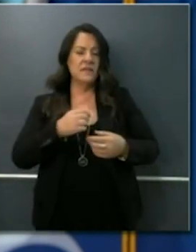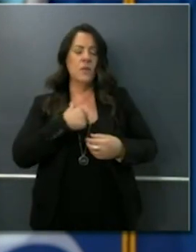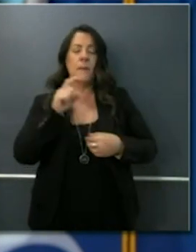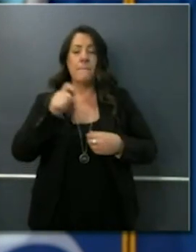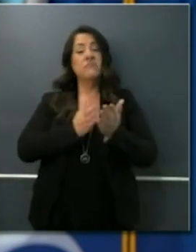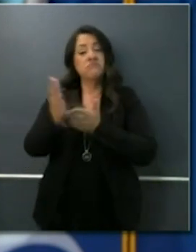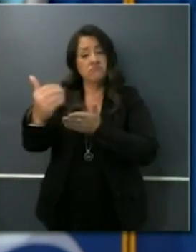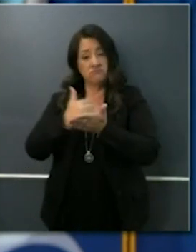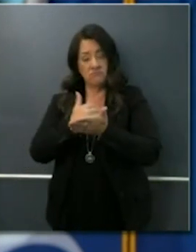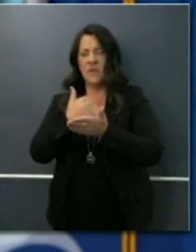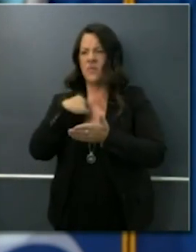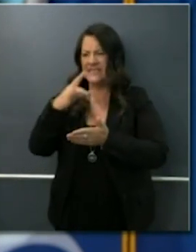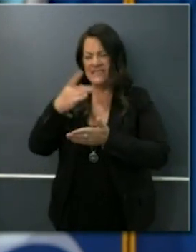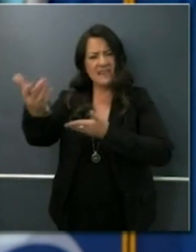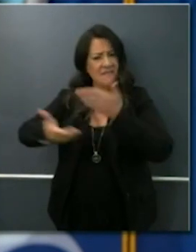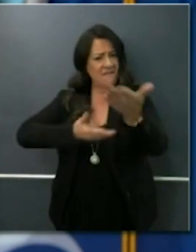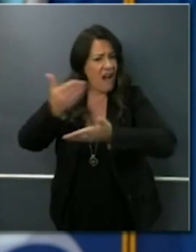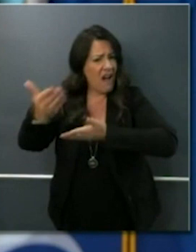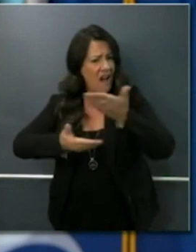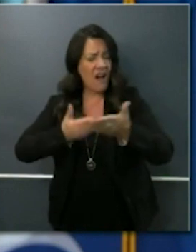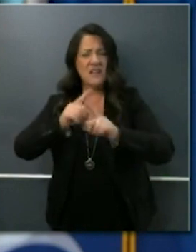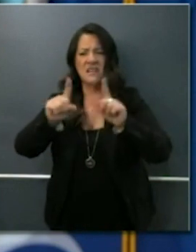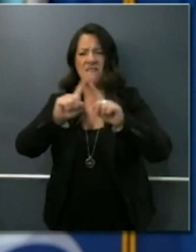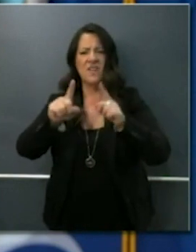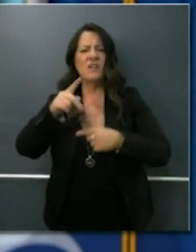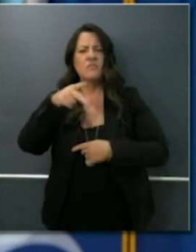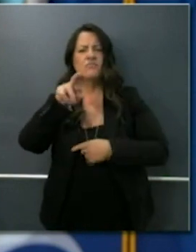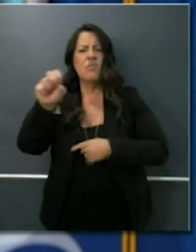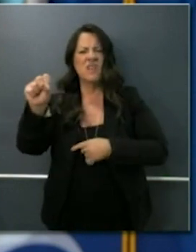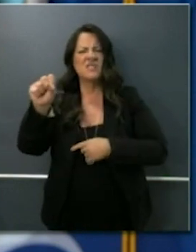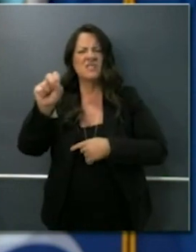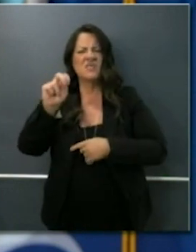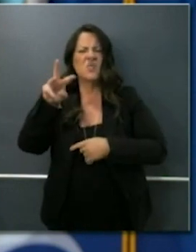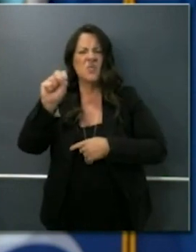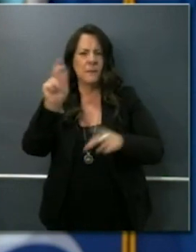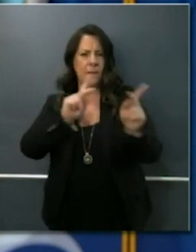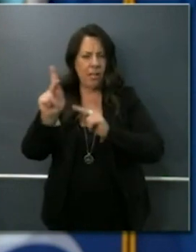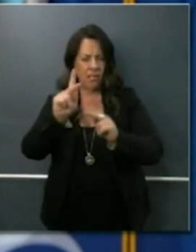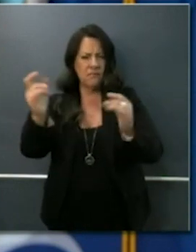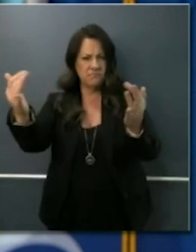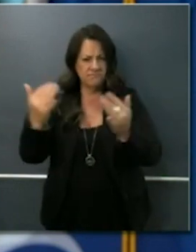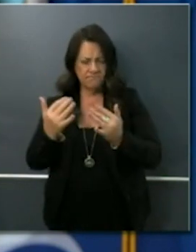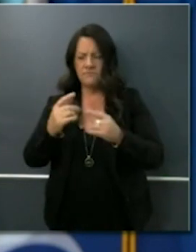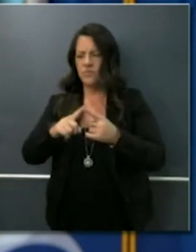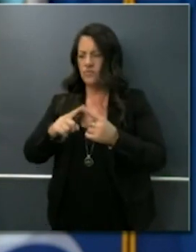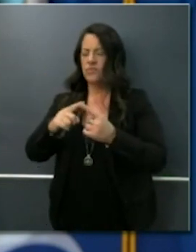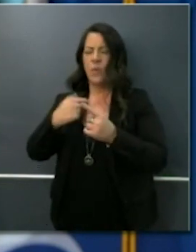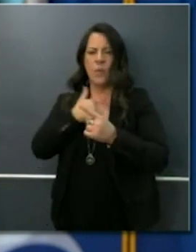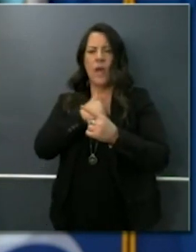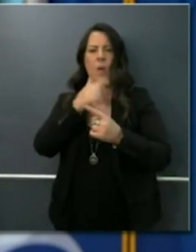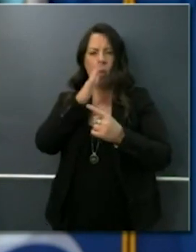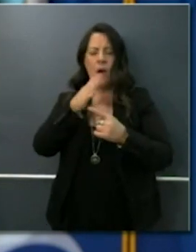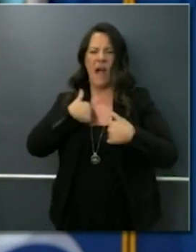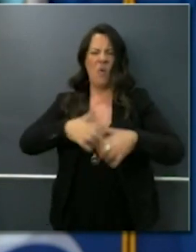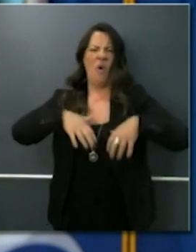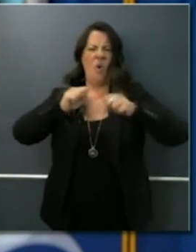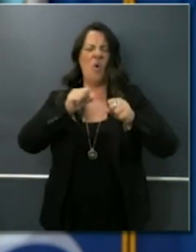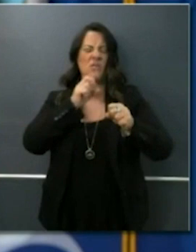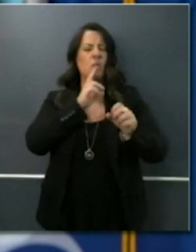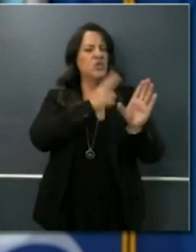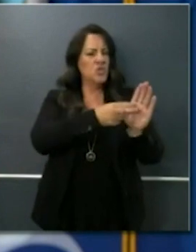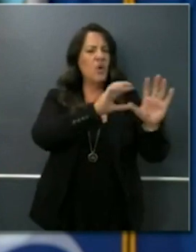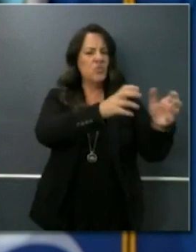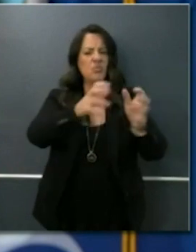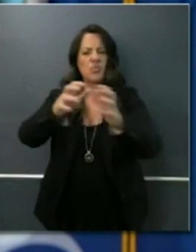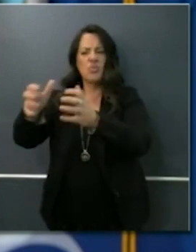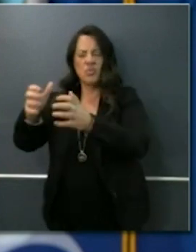We're inviting the press and others in on a series of digital roundtables that I'll be hosting with leaders and